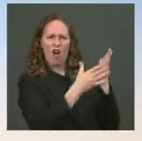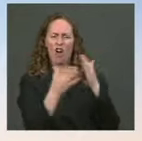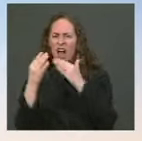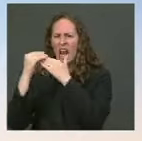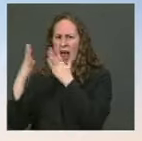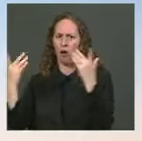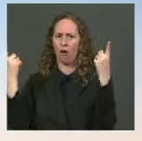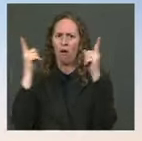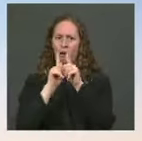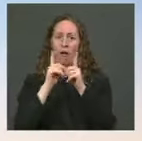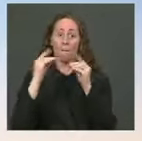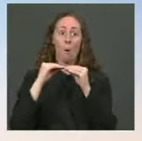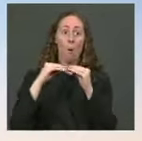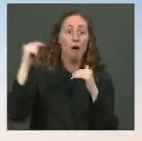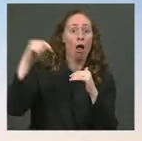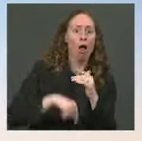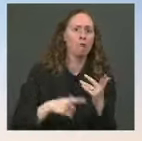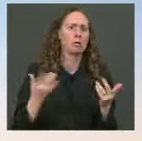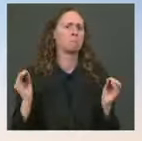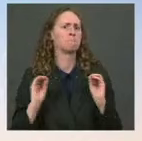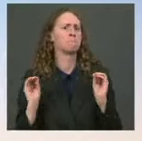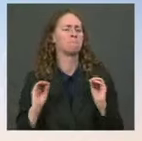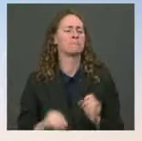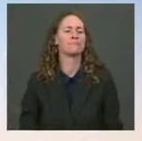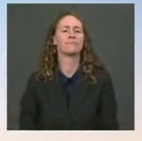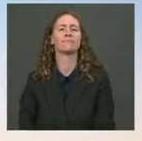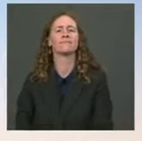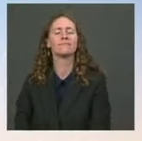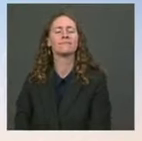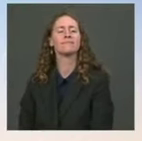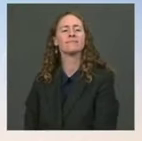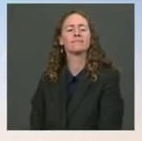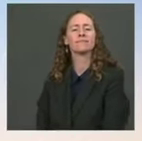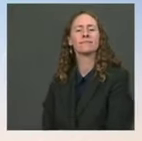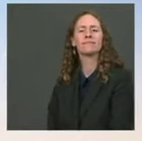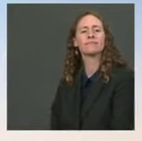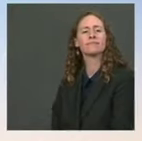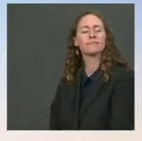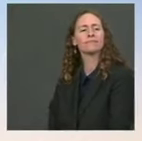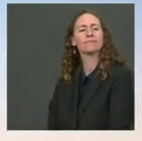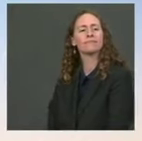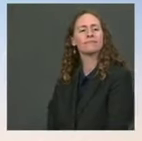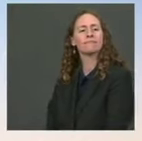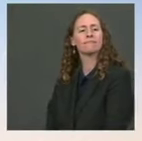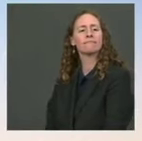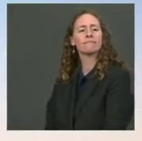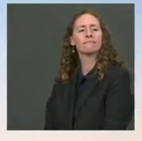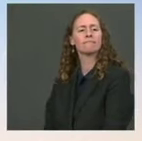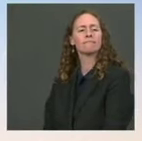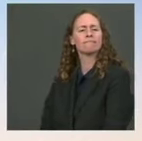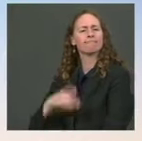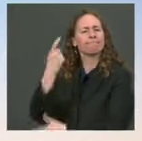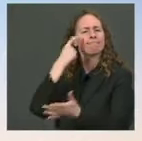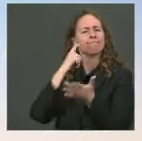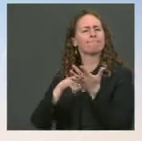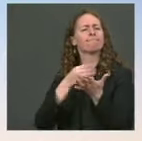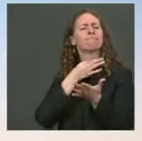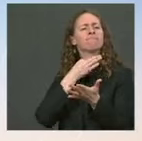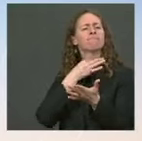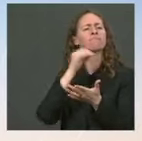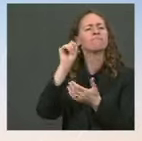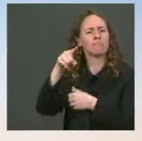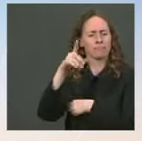to preview for you at this point in time. one other issue that I know is a big priority of yours on the supply chain crunches specifically